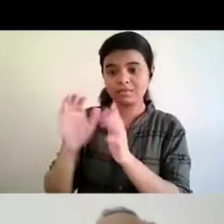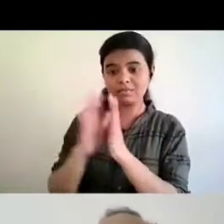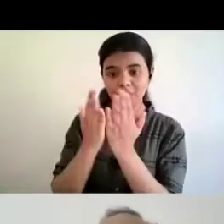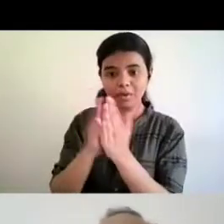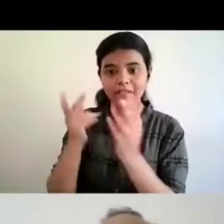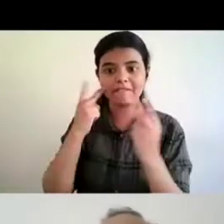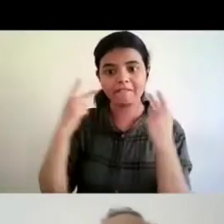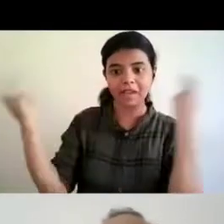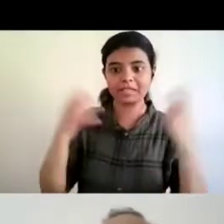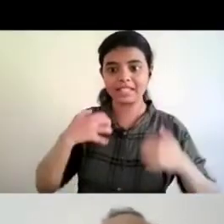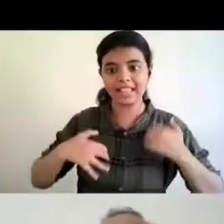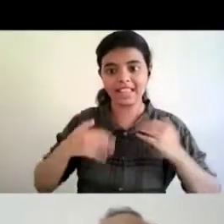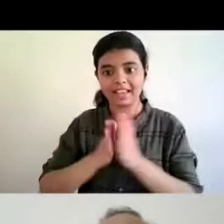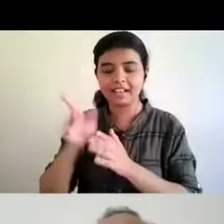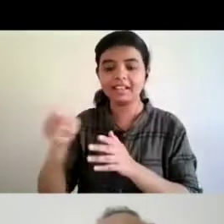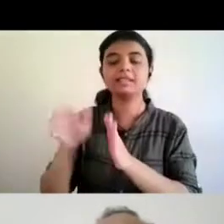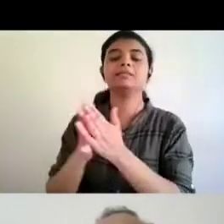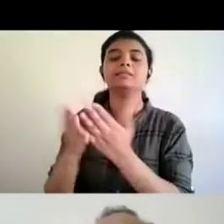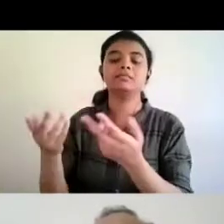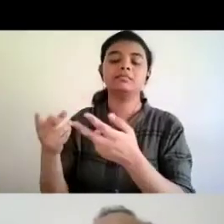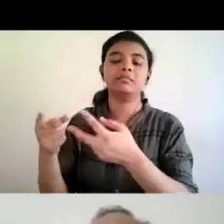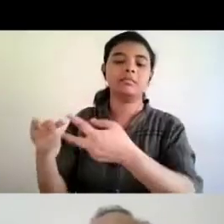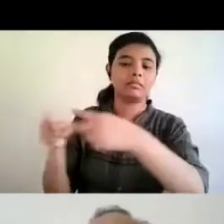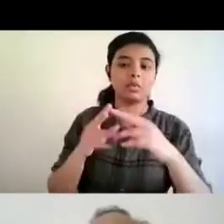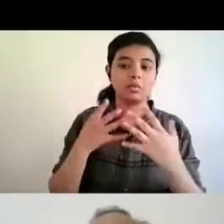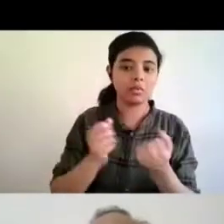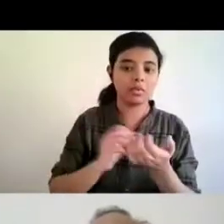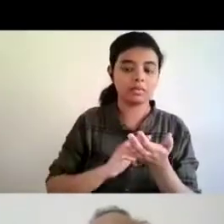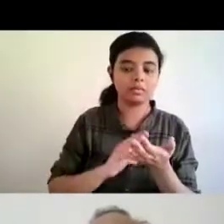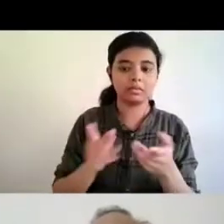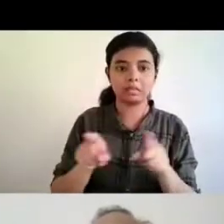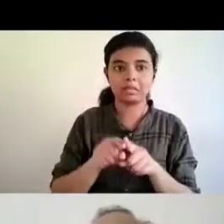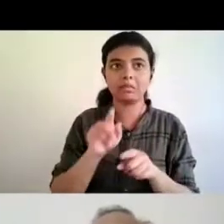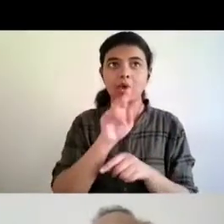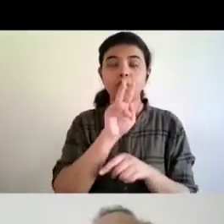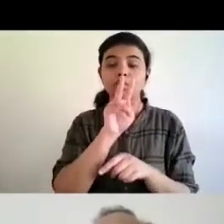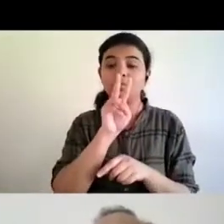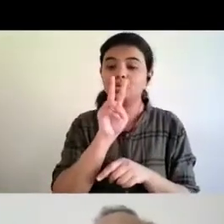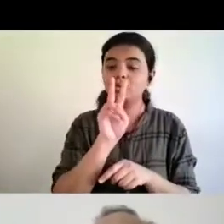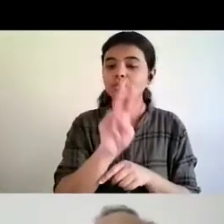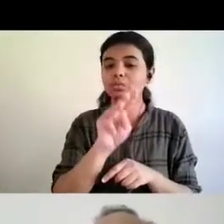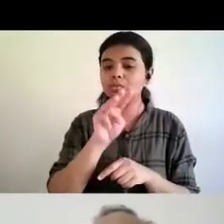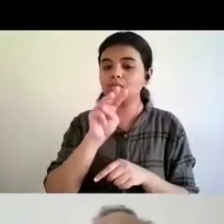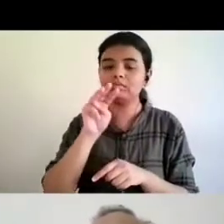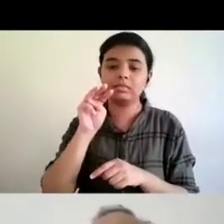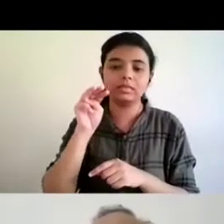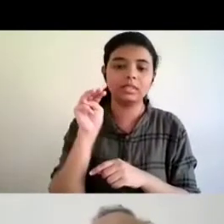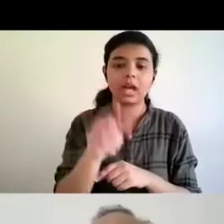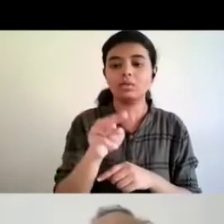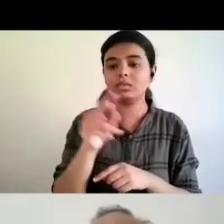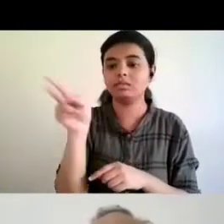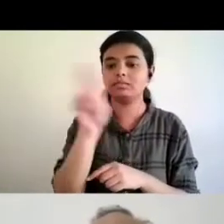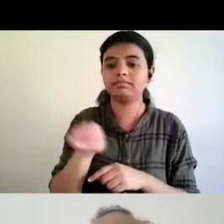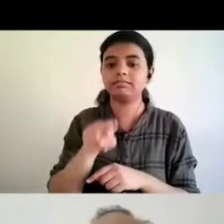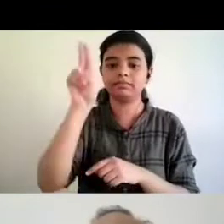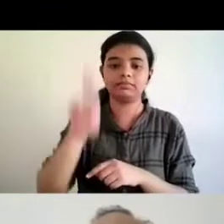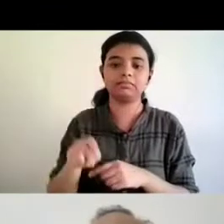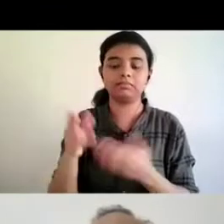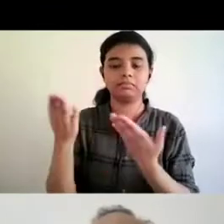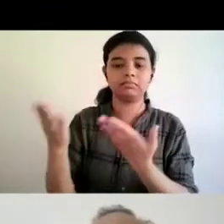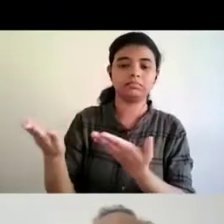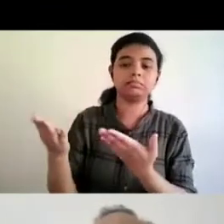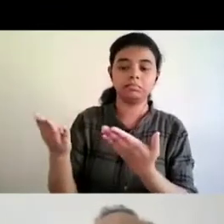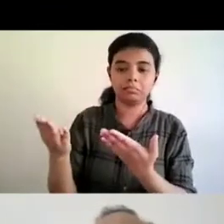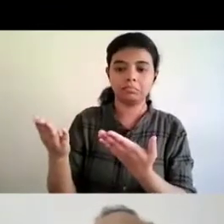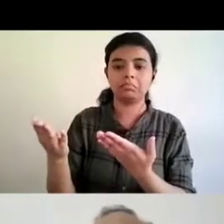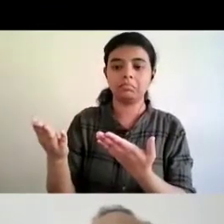almost i mean this they would spend about 2000 pounds on each book conversion on that uh in